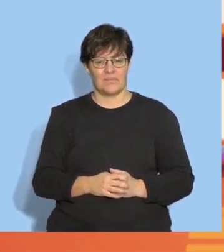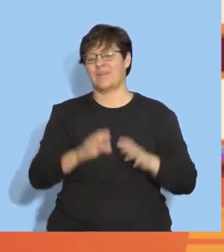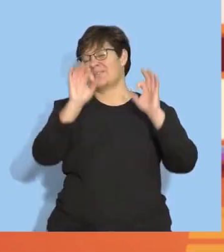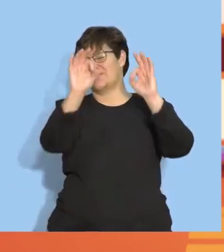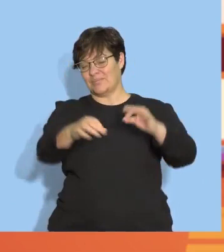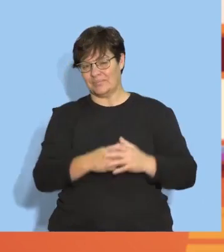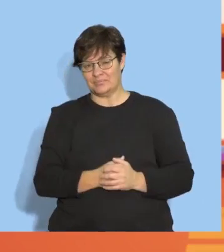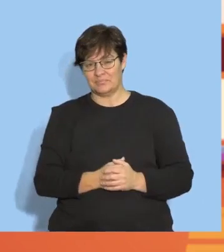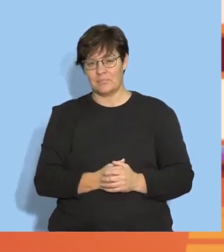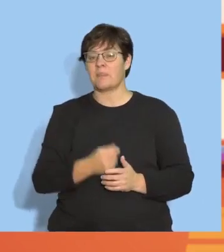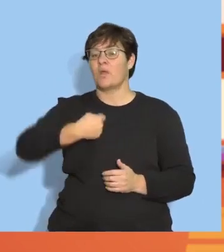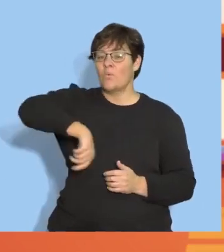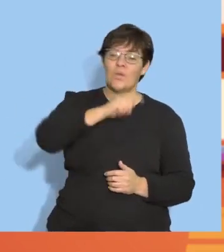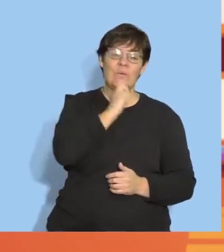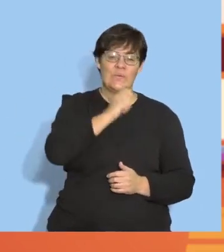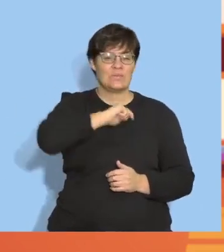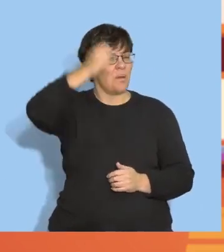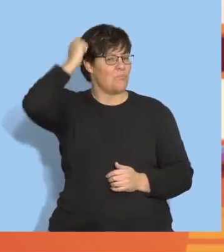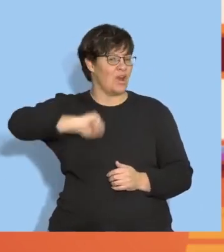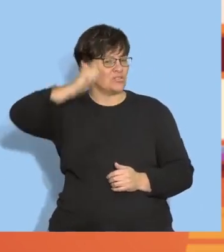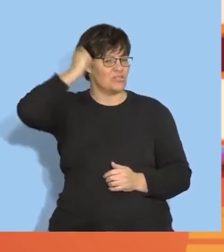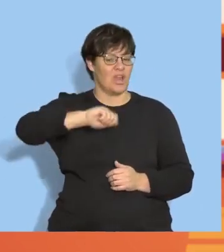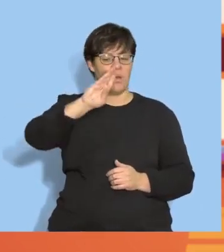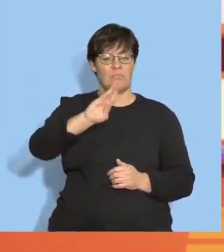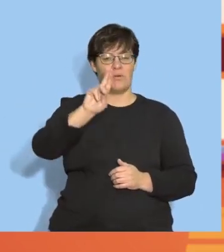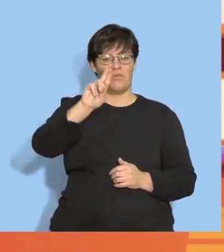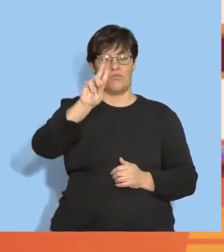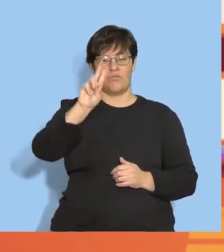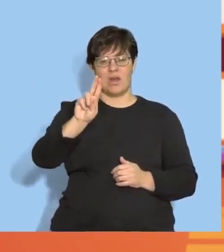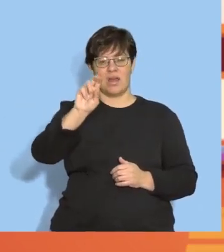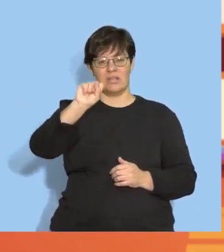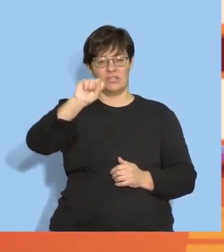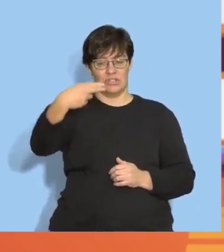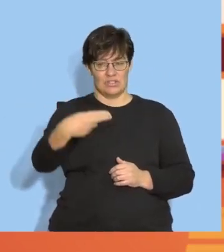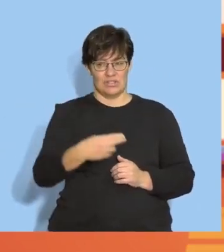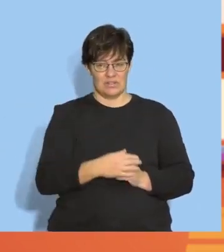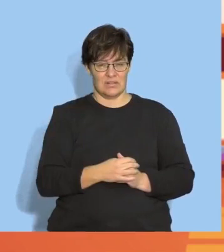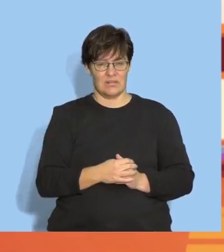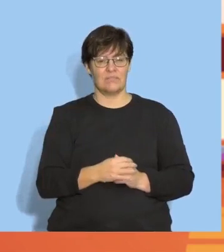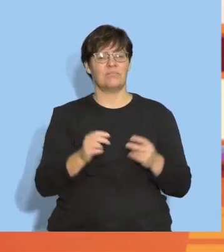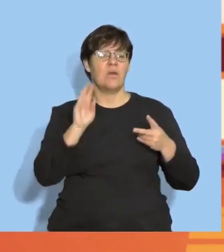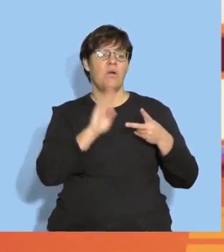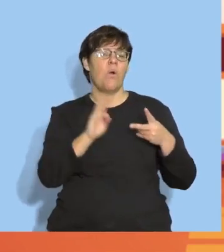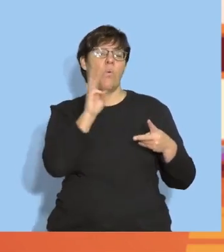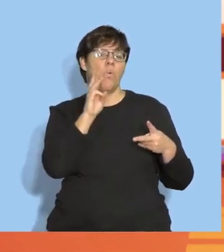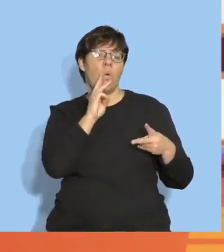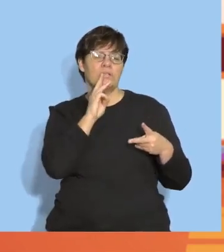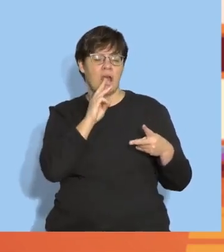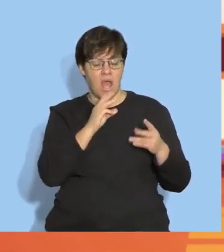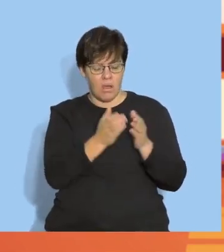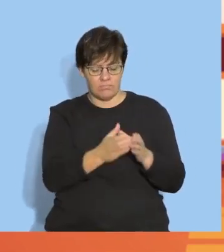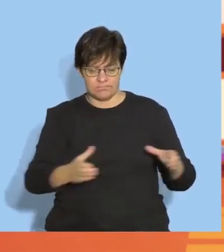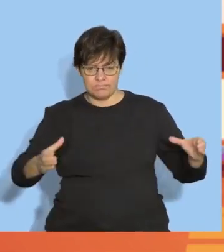Super! We use a brush to brush our hair. Do you know what we use to keep the water in the bath?